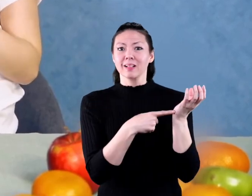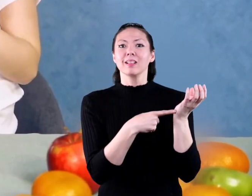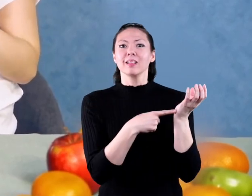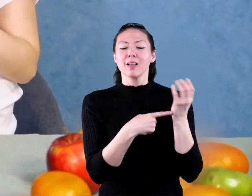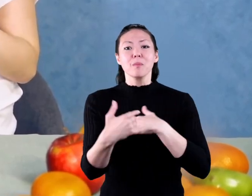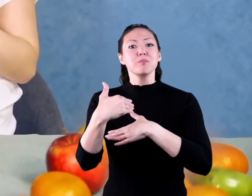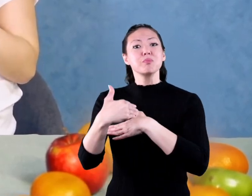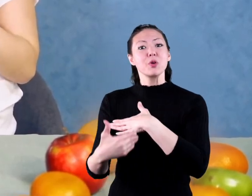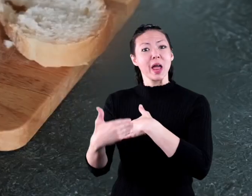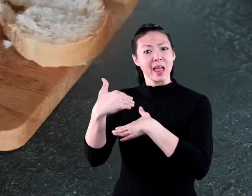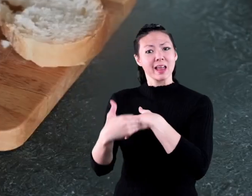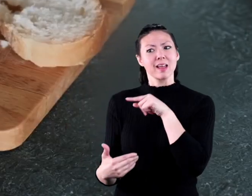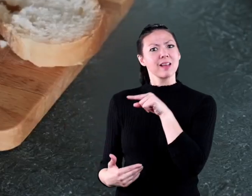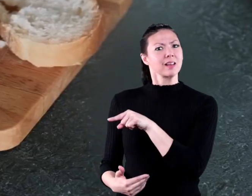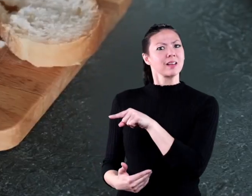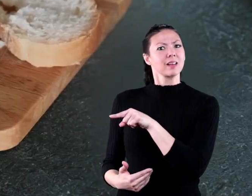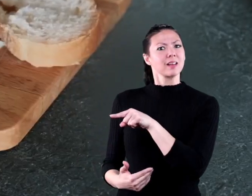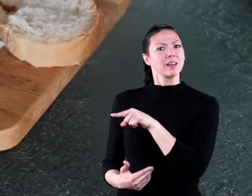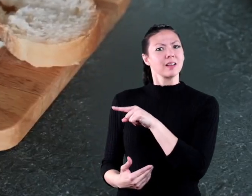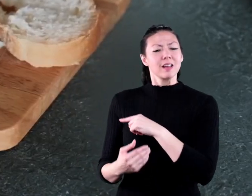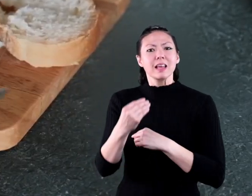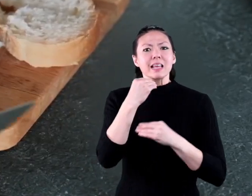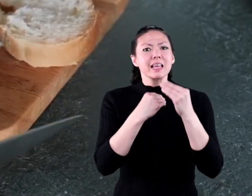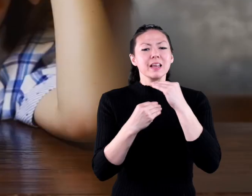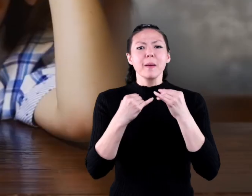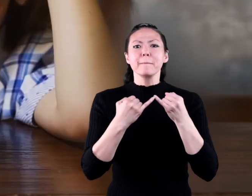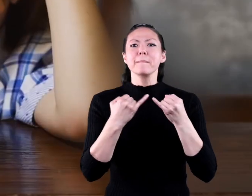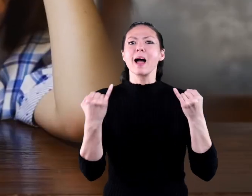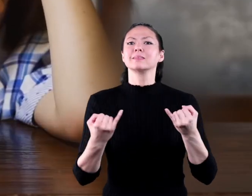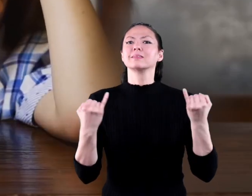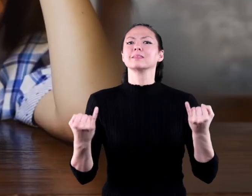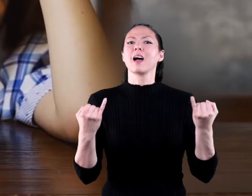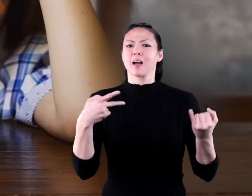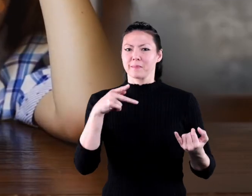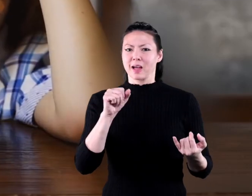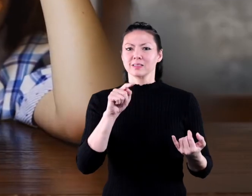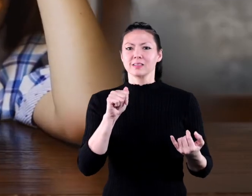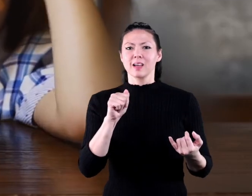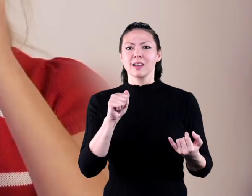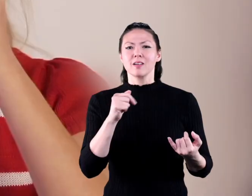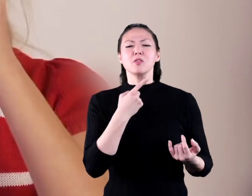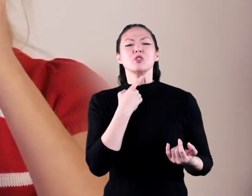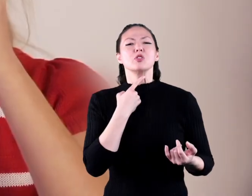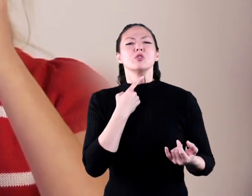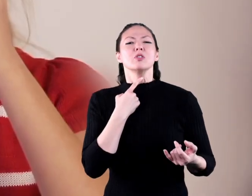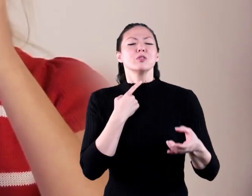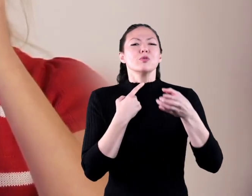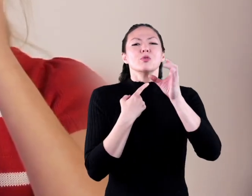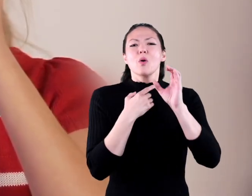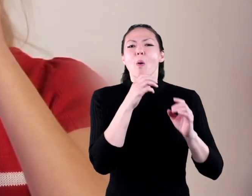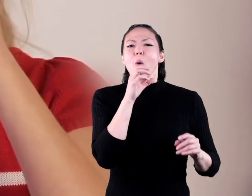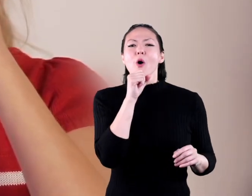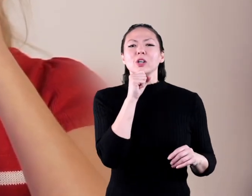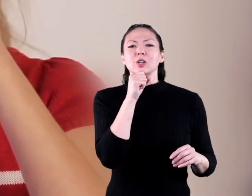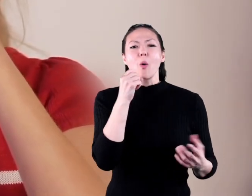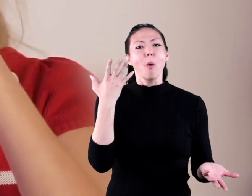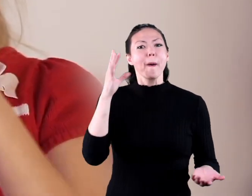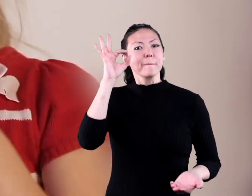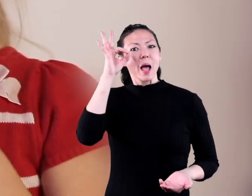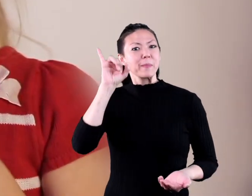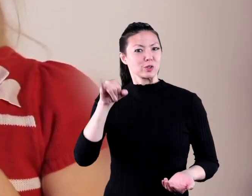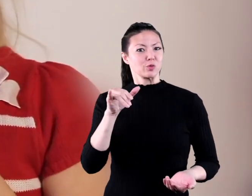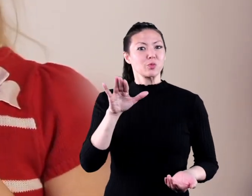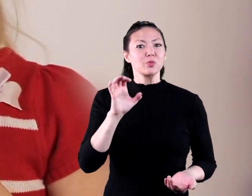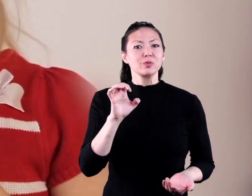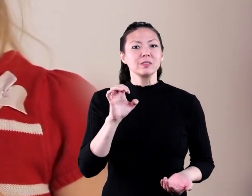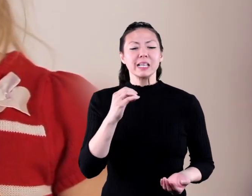apple, have some bread, eat that pasta, quench your thirst with some orange or pineapple